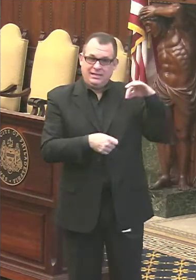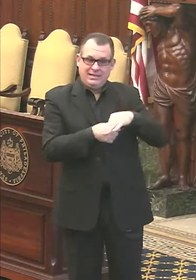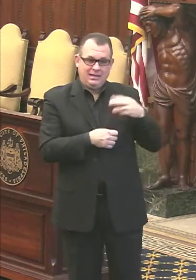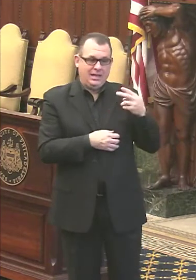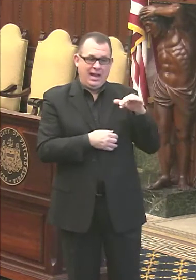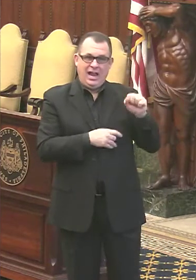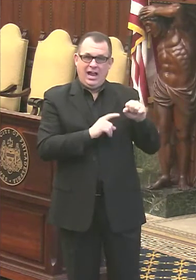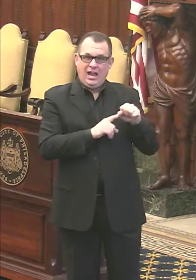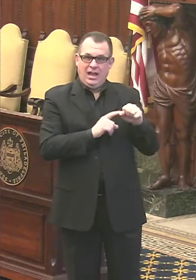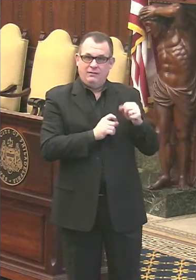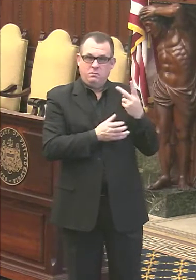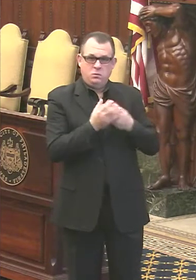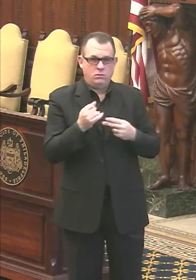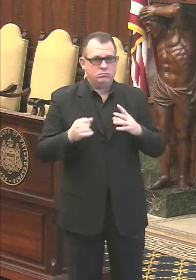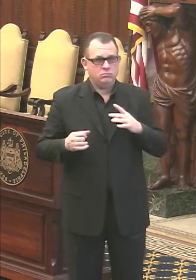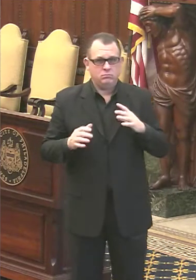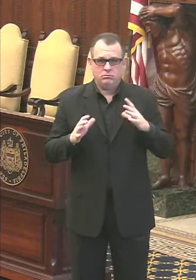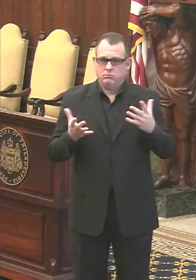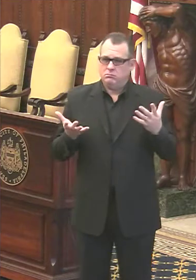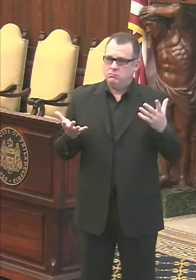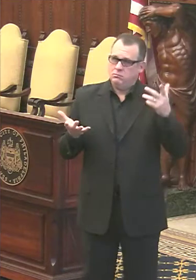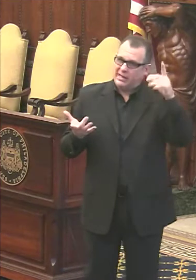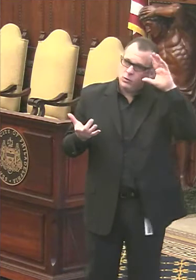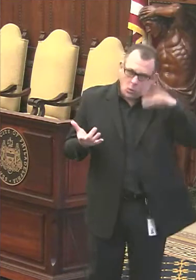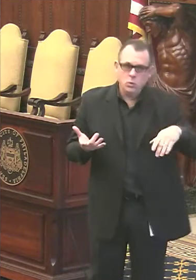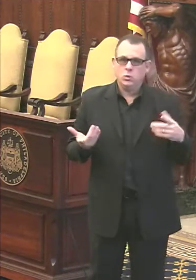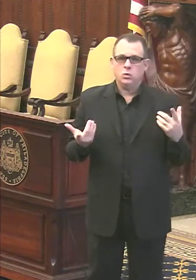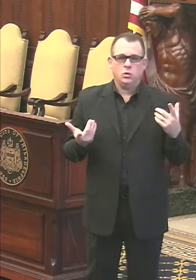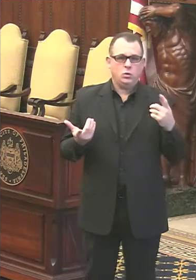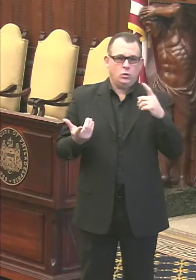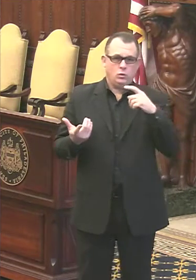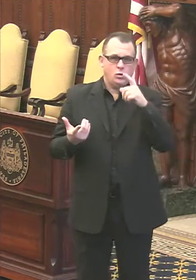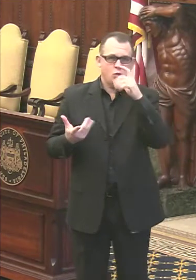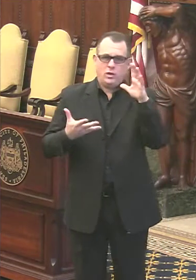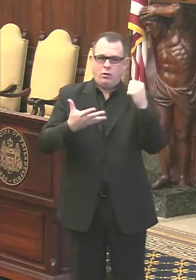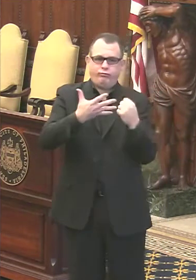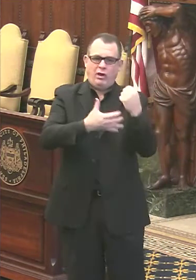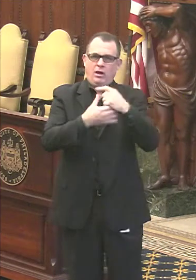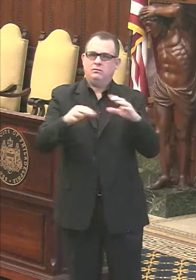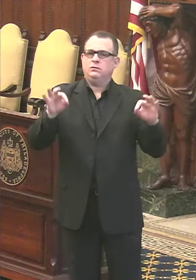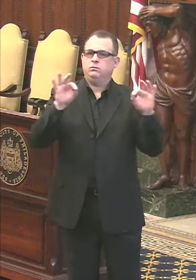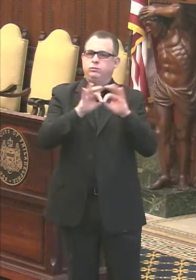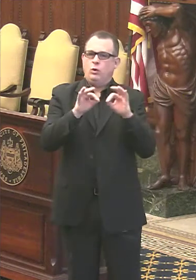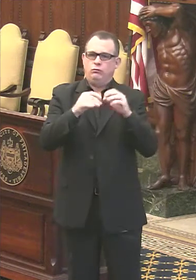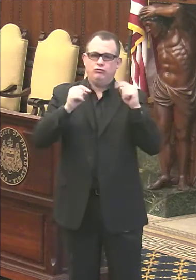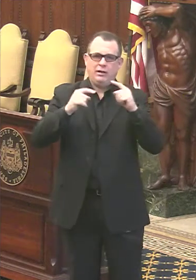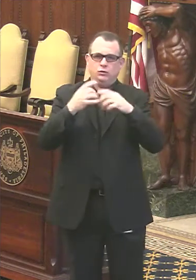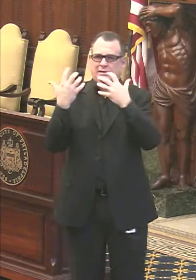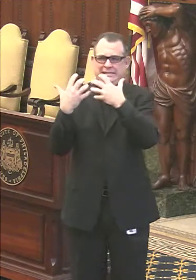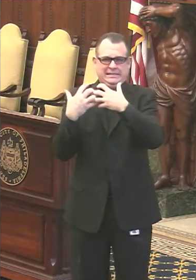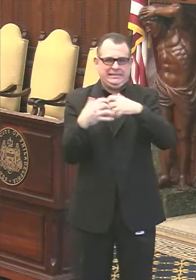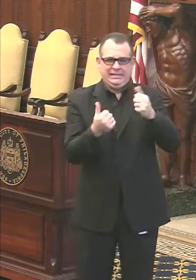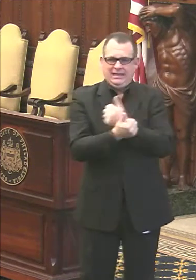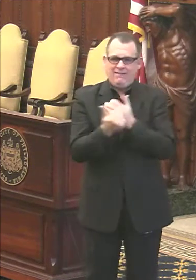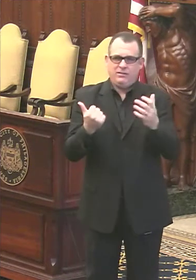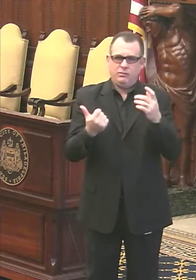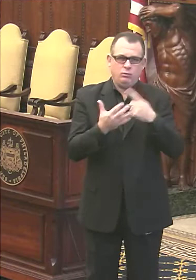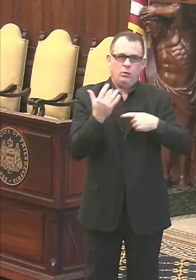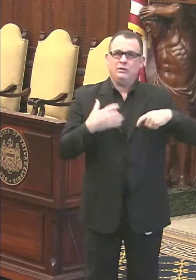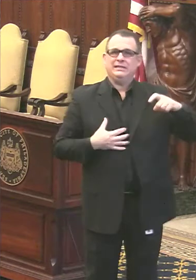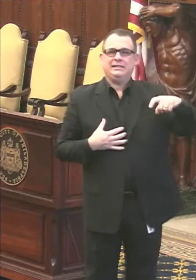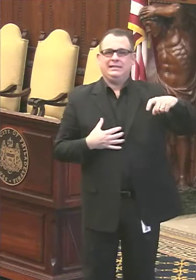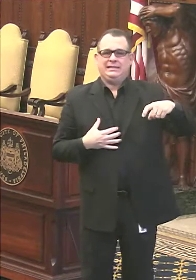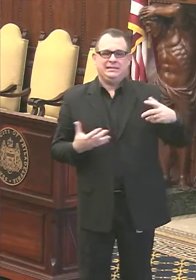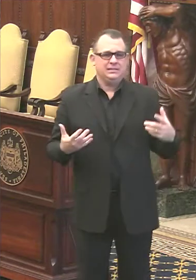know that cities with lots of people are a priority. And then we'll try to figure out a way to get us what we need, not only in, um,